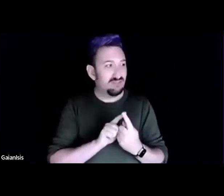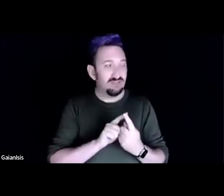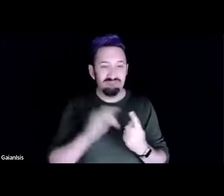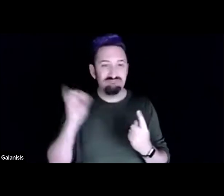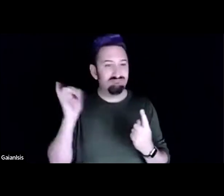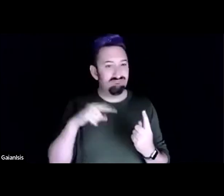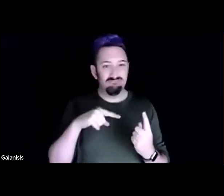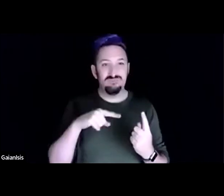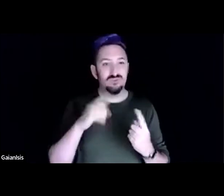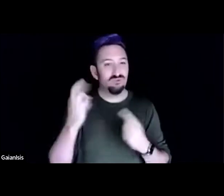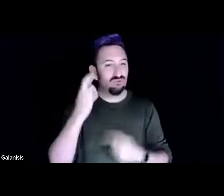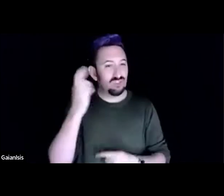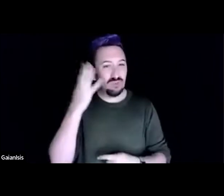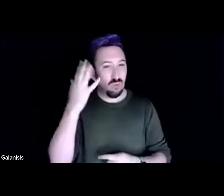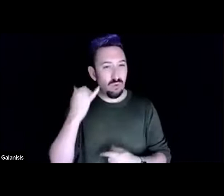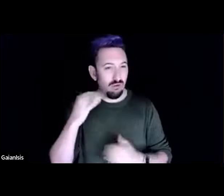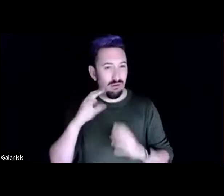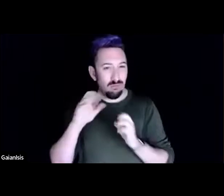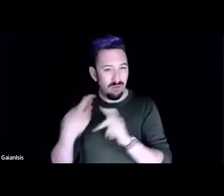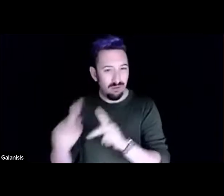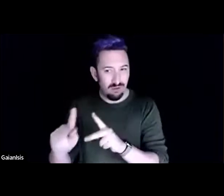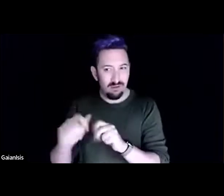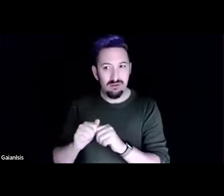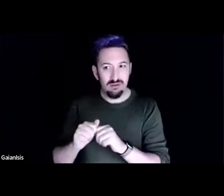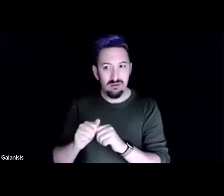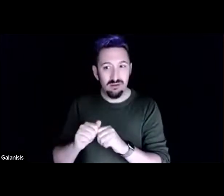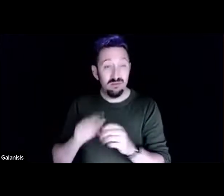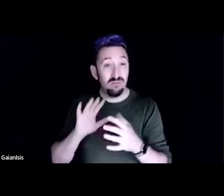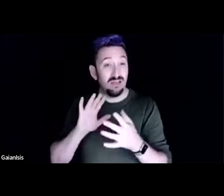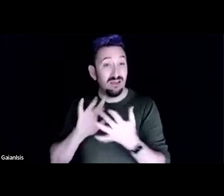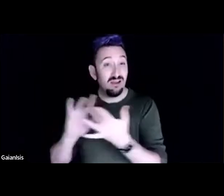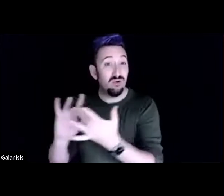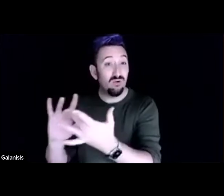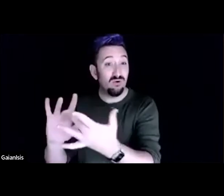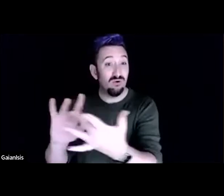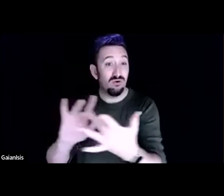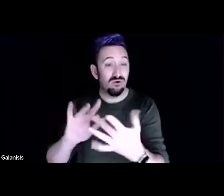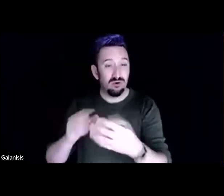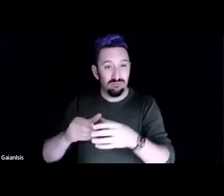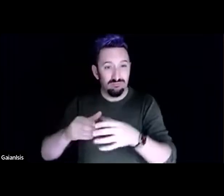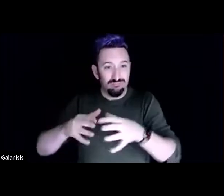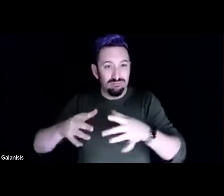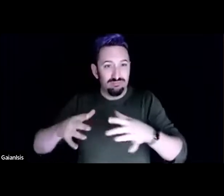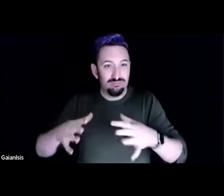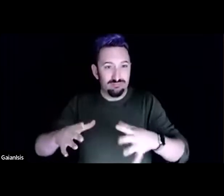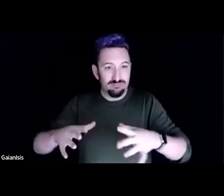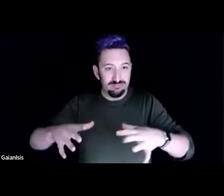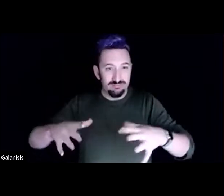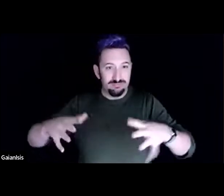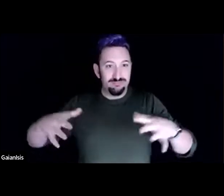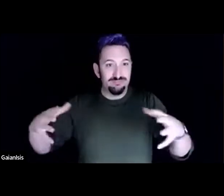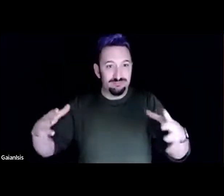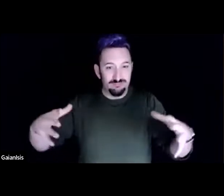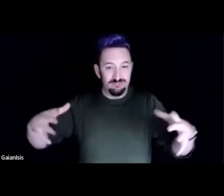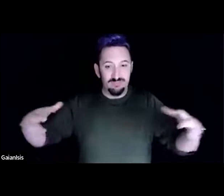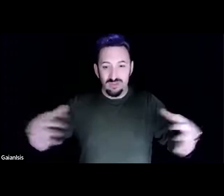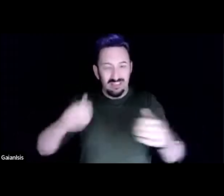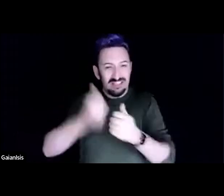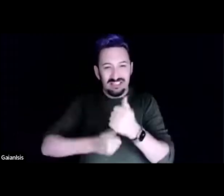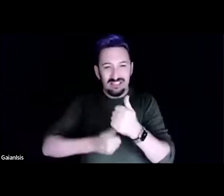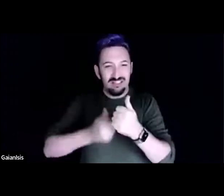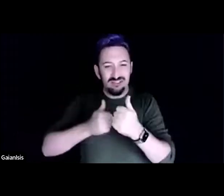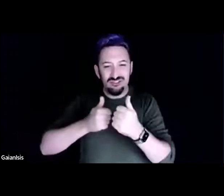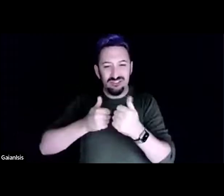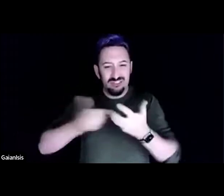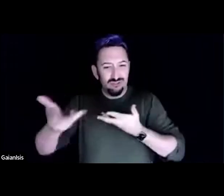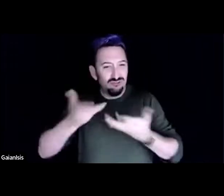grows but my heart expands with every deepened interaction and learning more of other